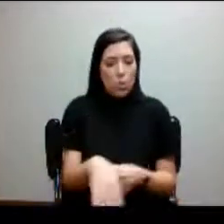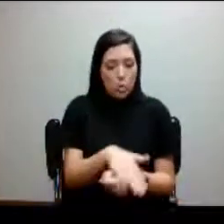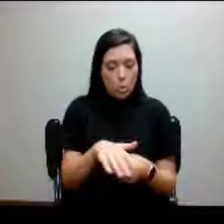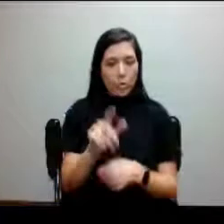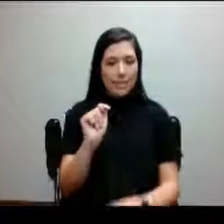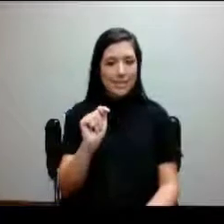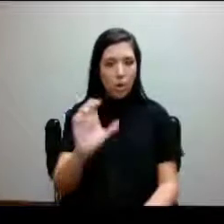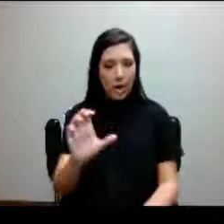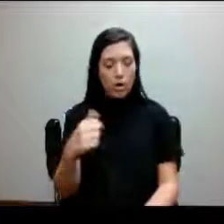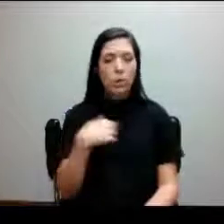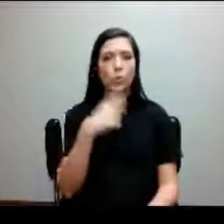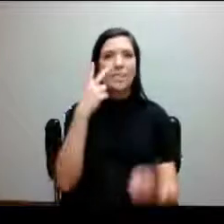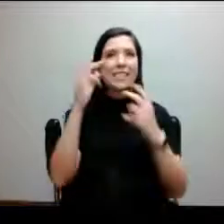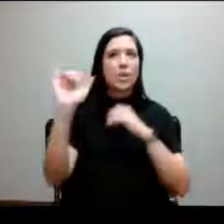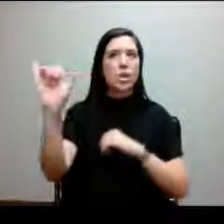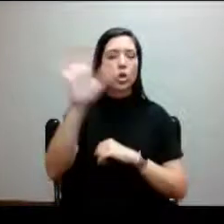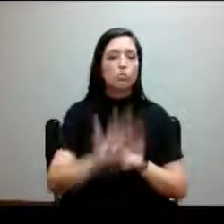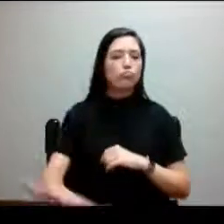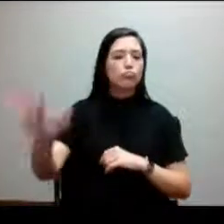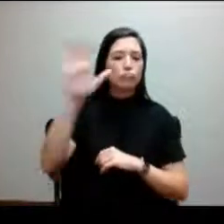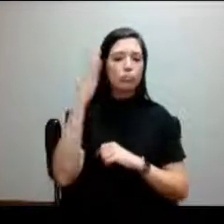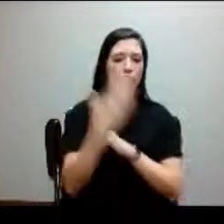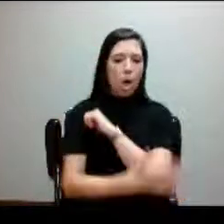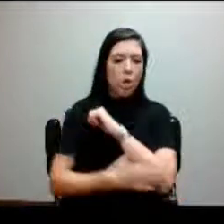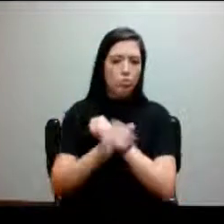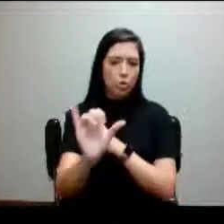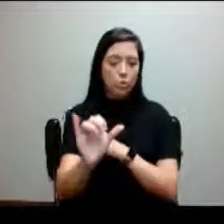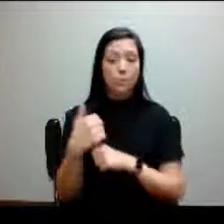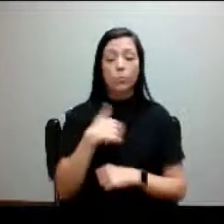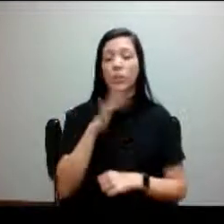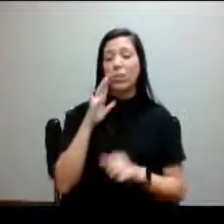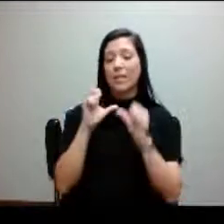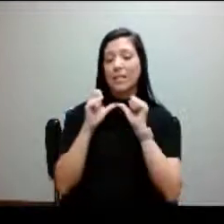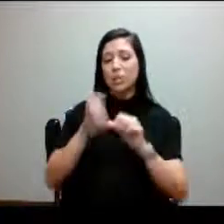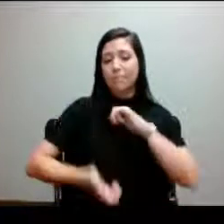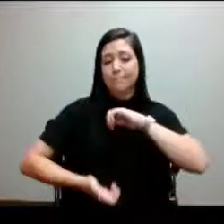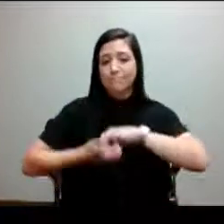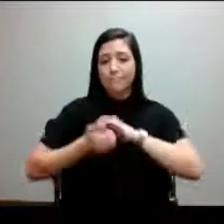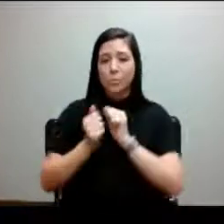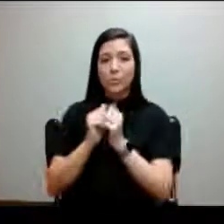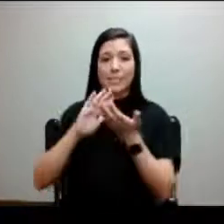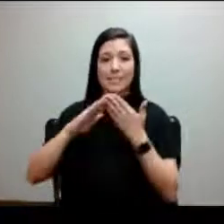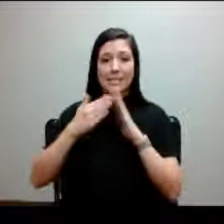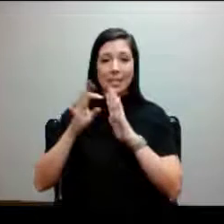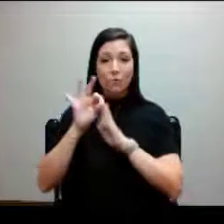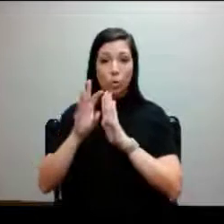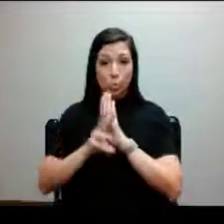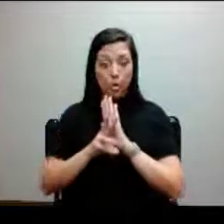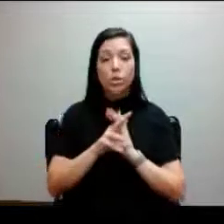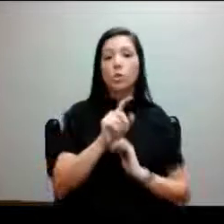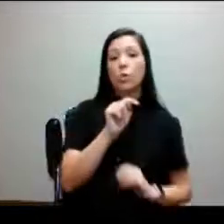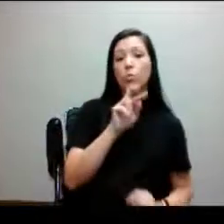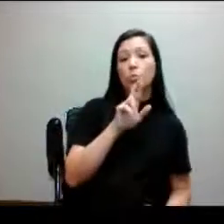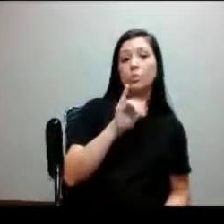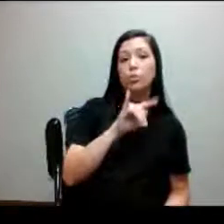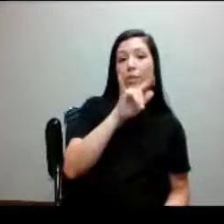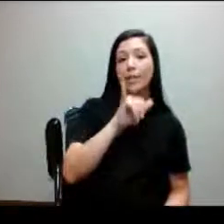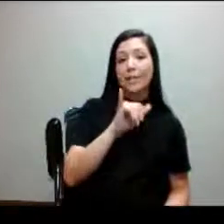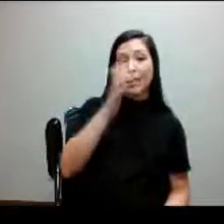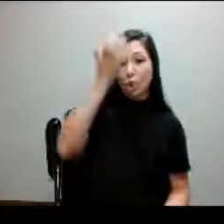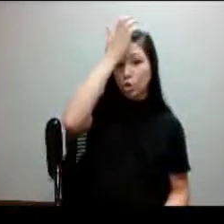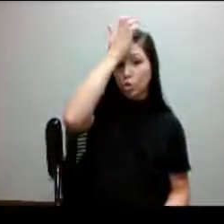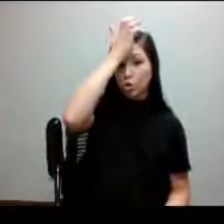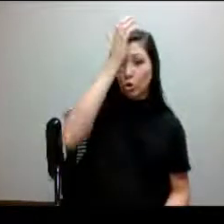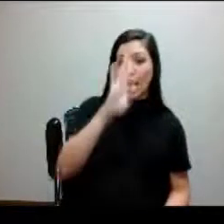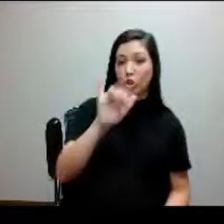across the country. We're going to continue partnerships with the City of Fort Worth. And so the Trinity Trash Bash this year will be a two-day